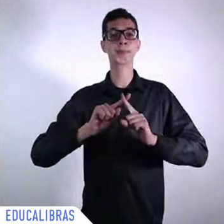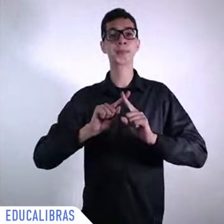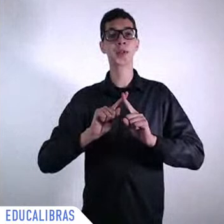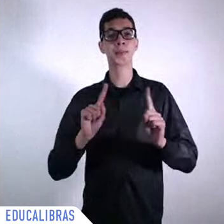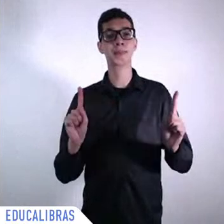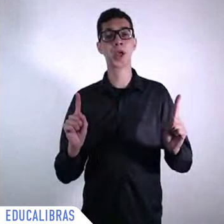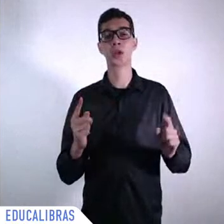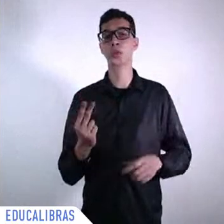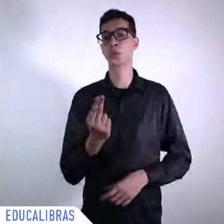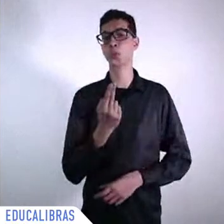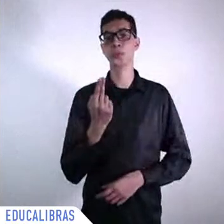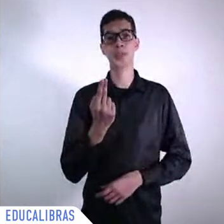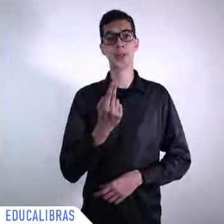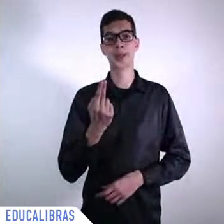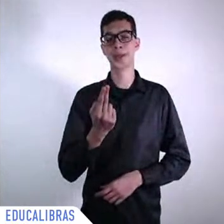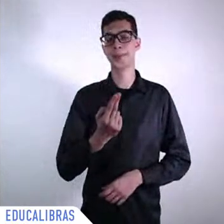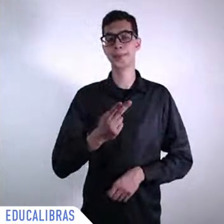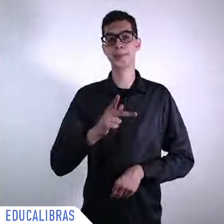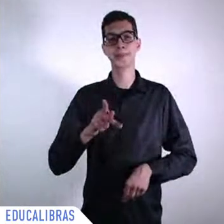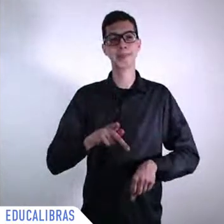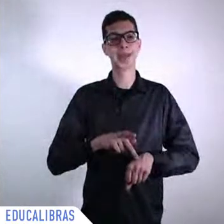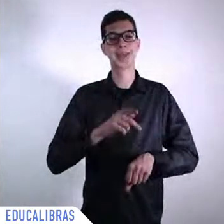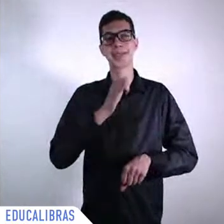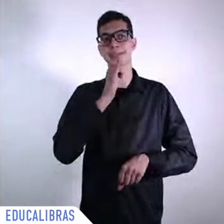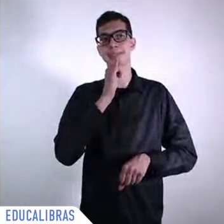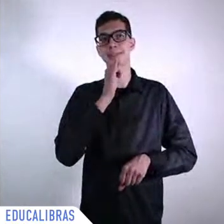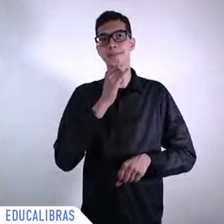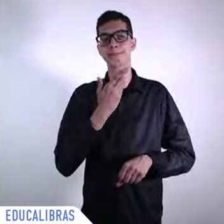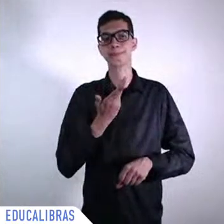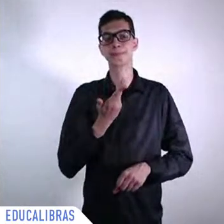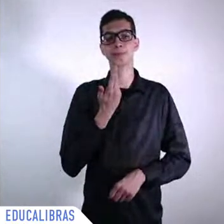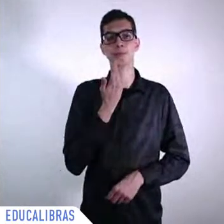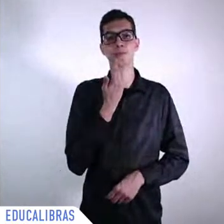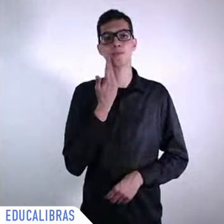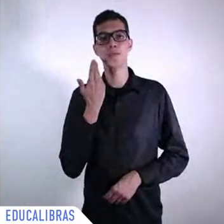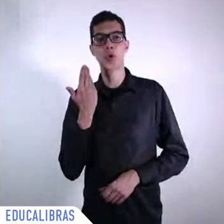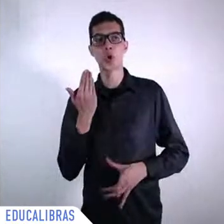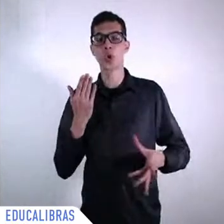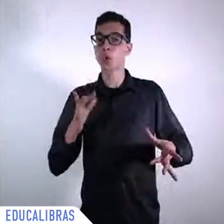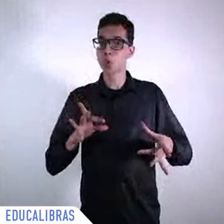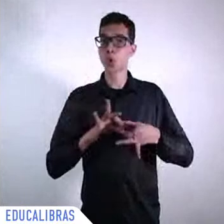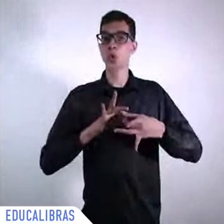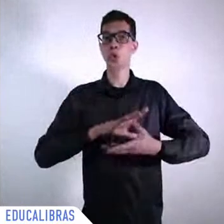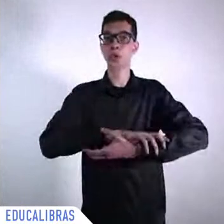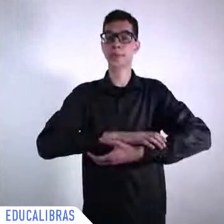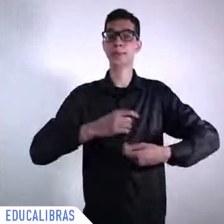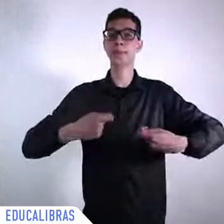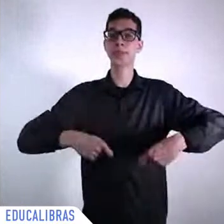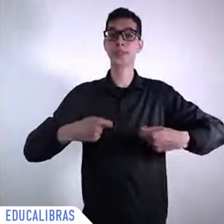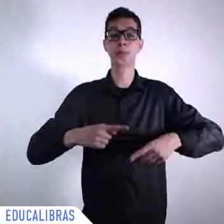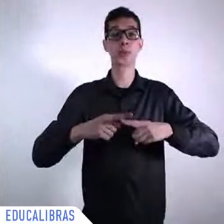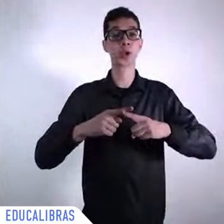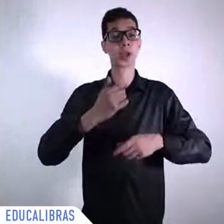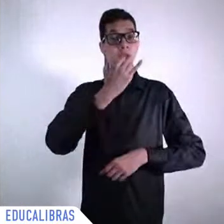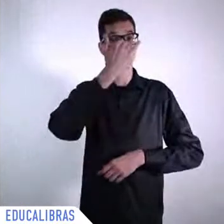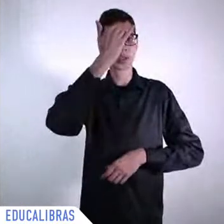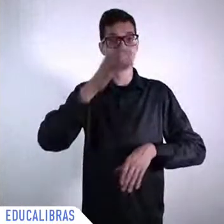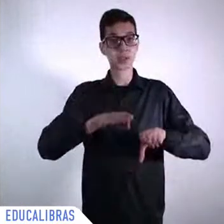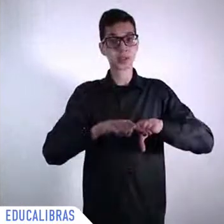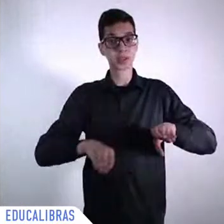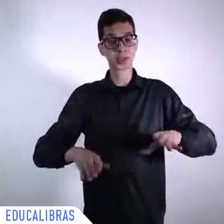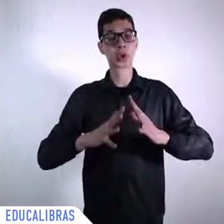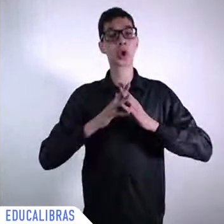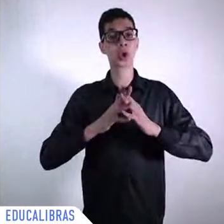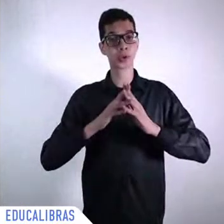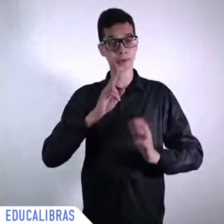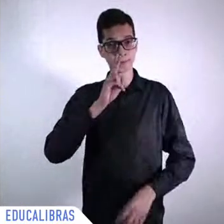quite complex because it is a matter also of growing not just we